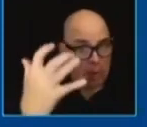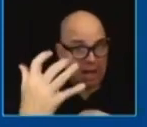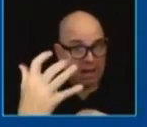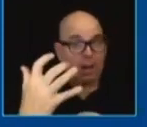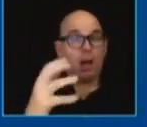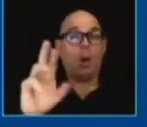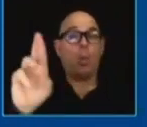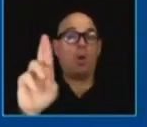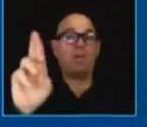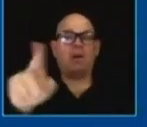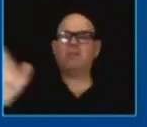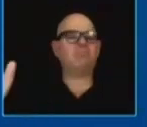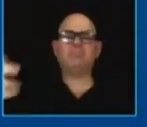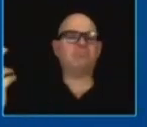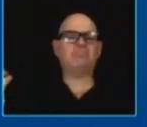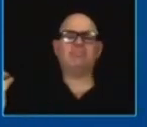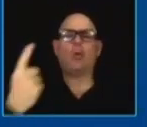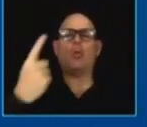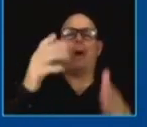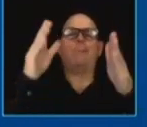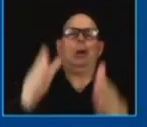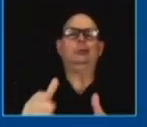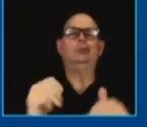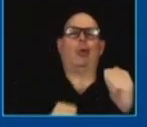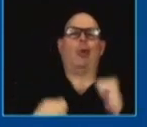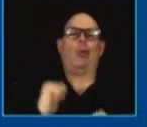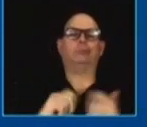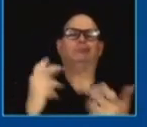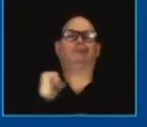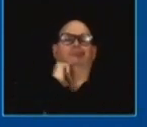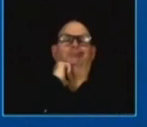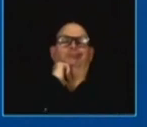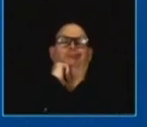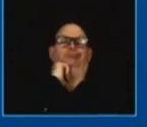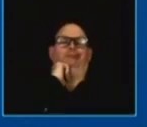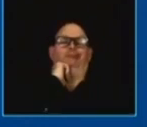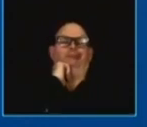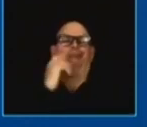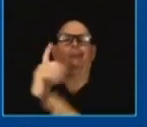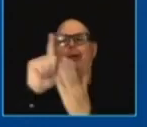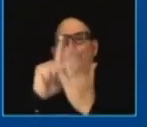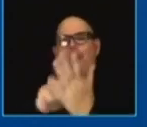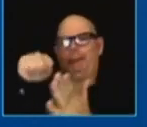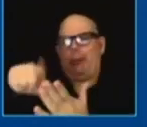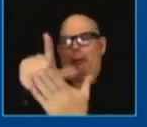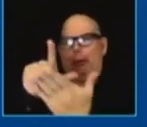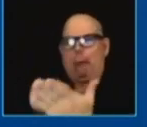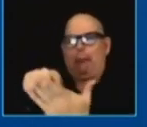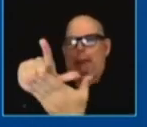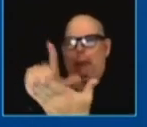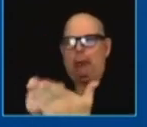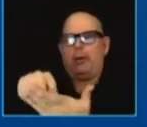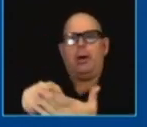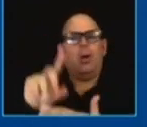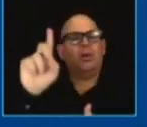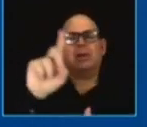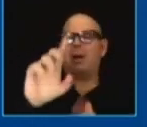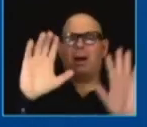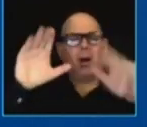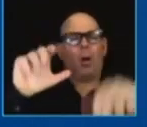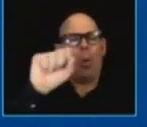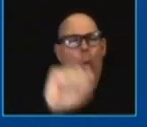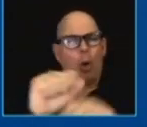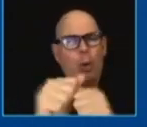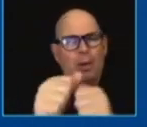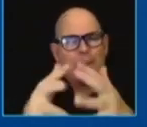one man and that's focused on relitigating the past so we're going to keep making our case and making the